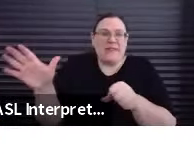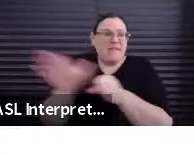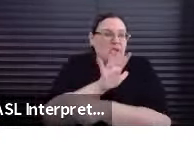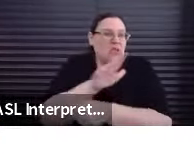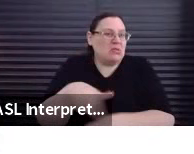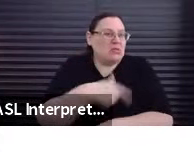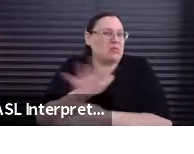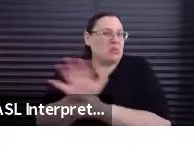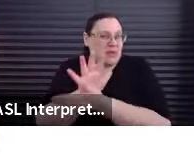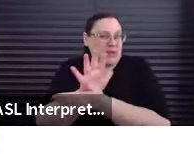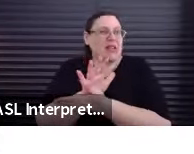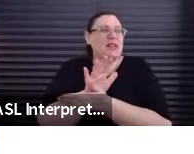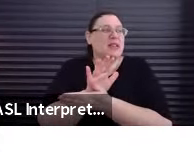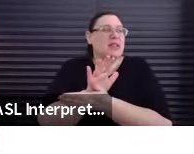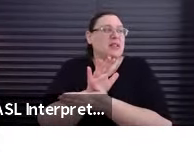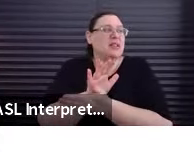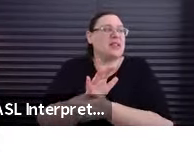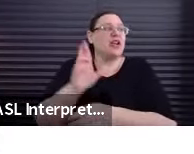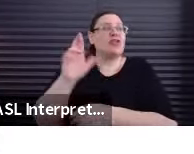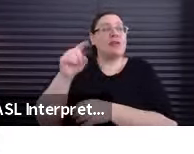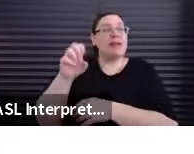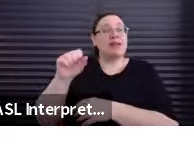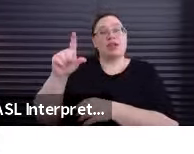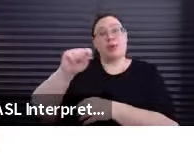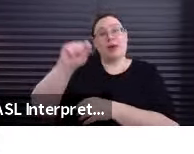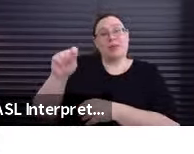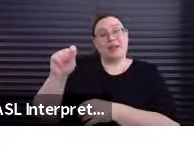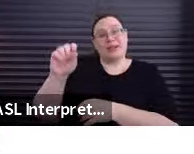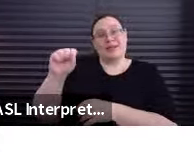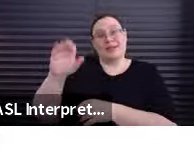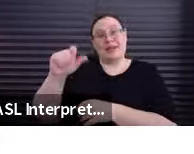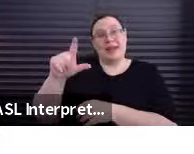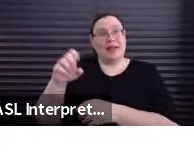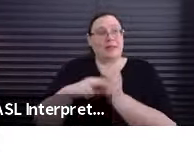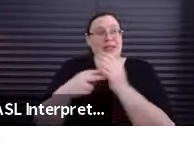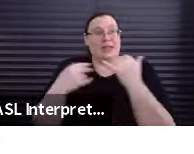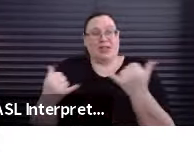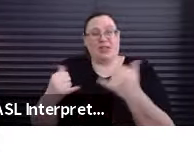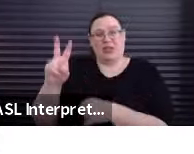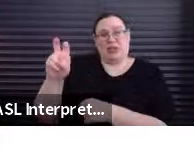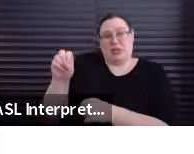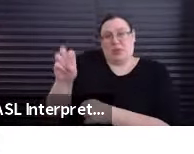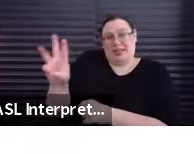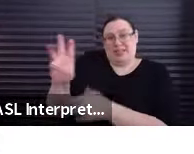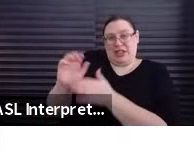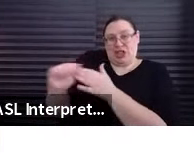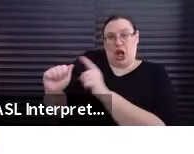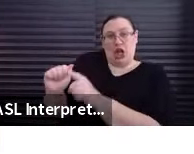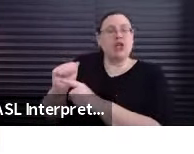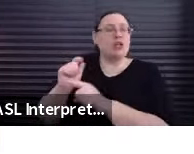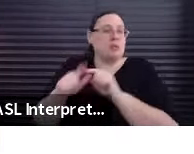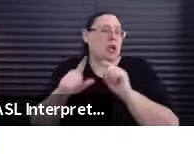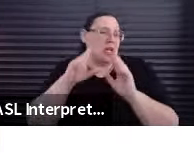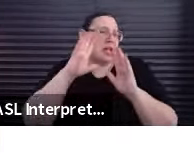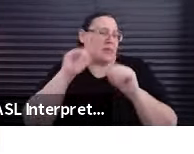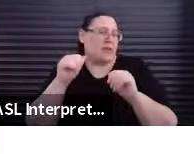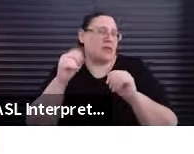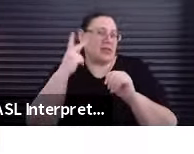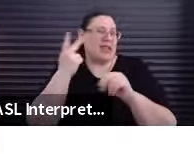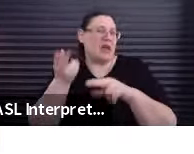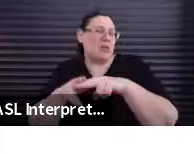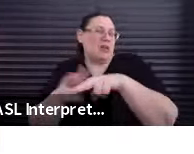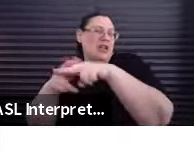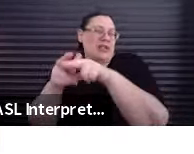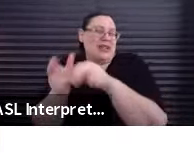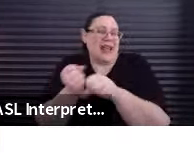are set at 20% of scale. That means currently the day to play a rate is $206. But you should expect to see the rate increase every July